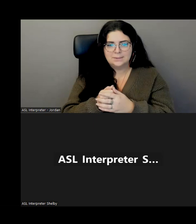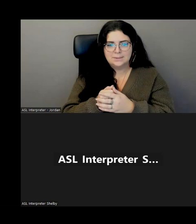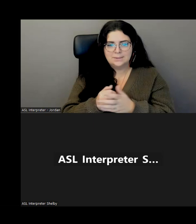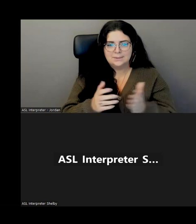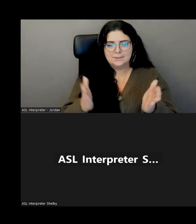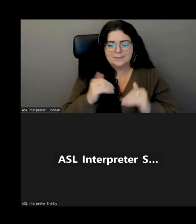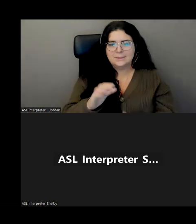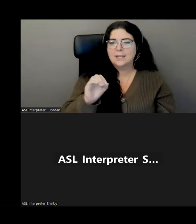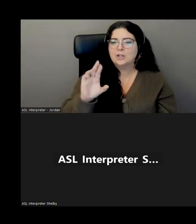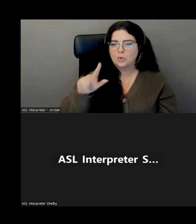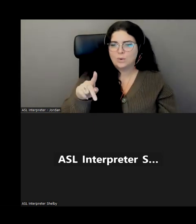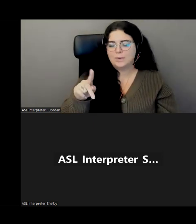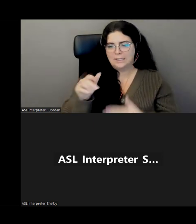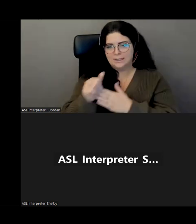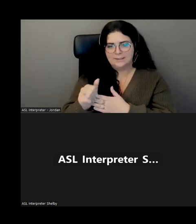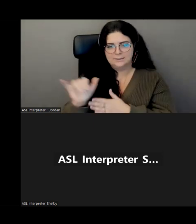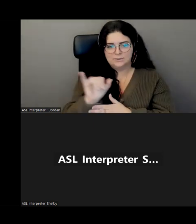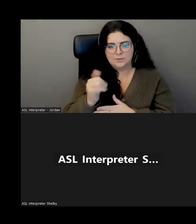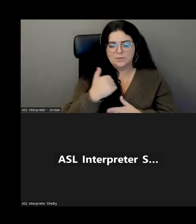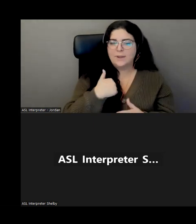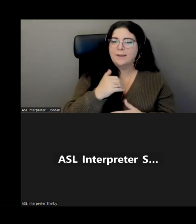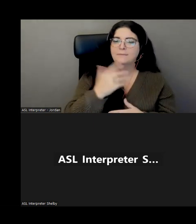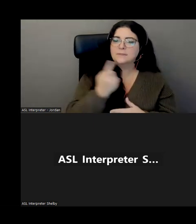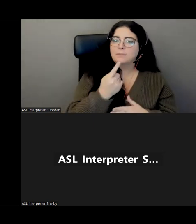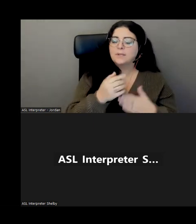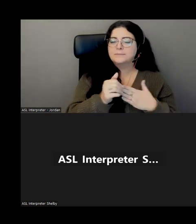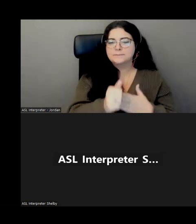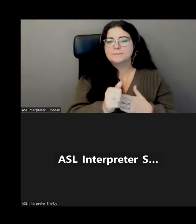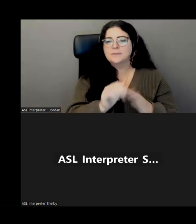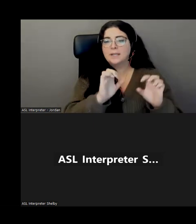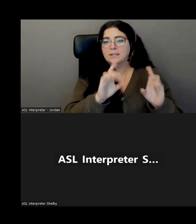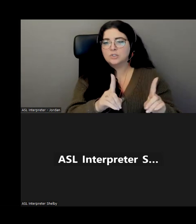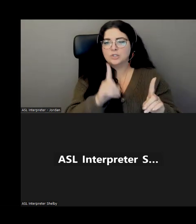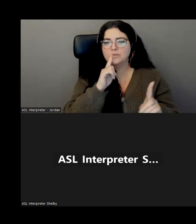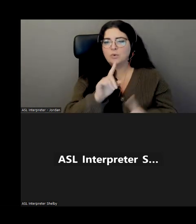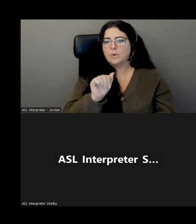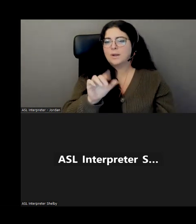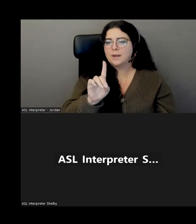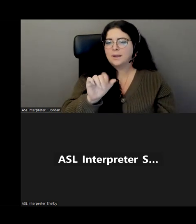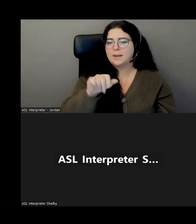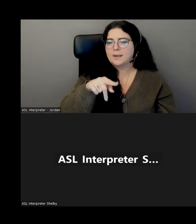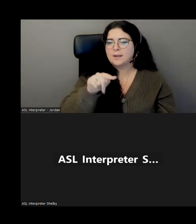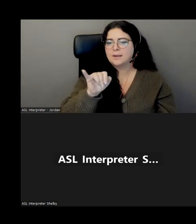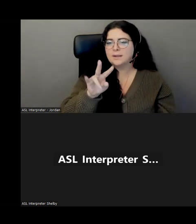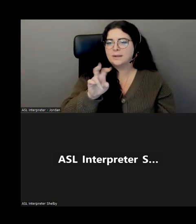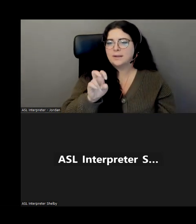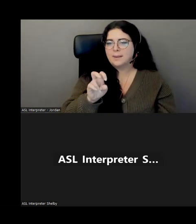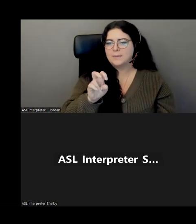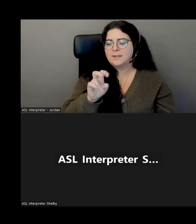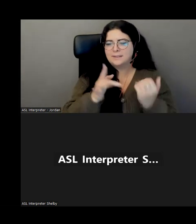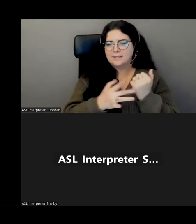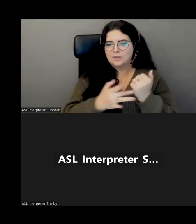who provides guidance and education around adaptive technology. When I say adaptive